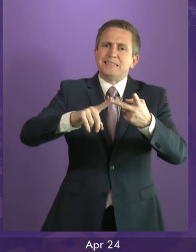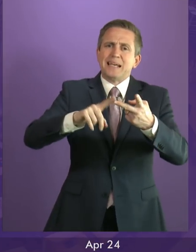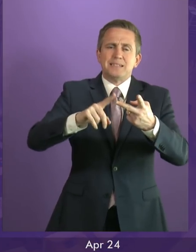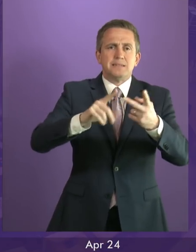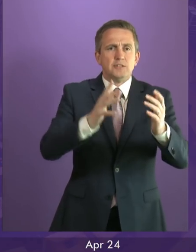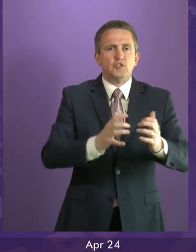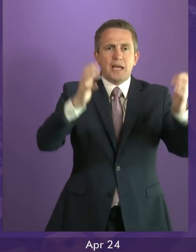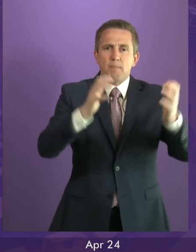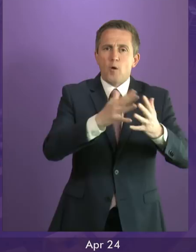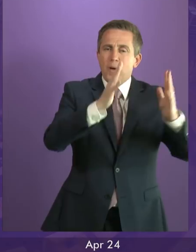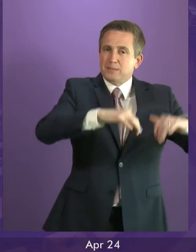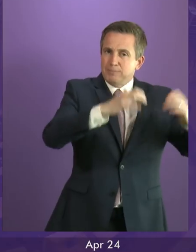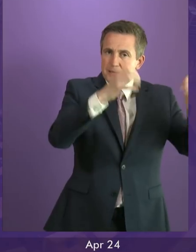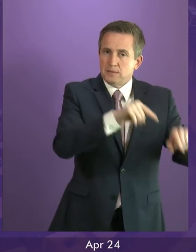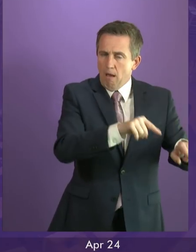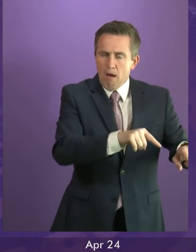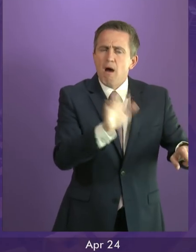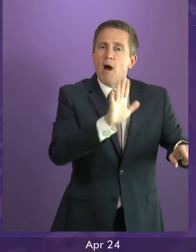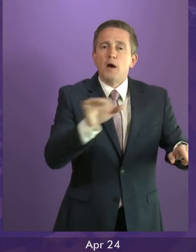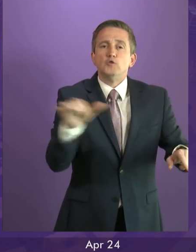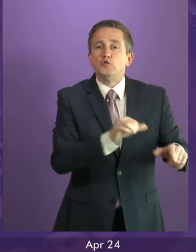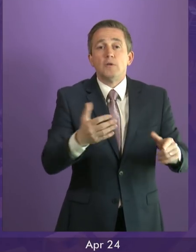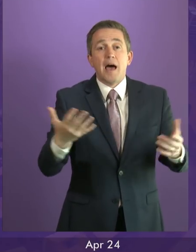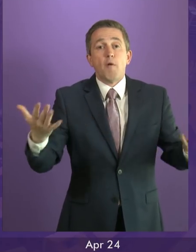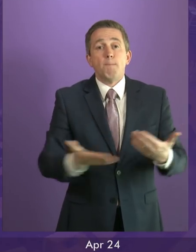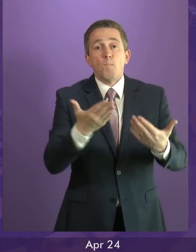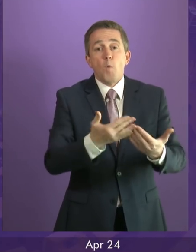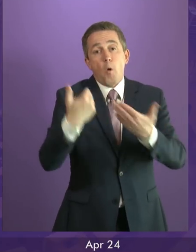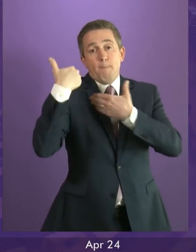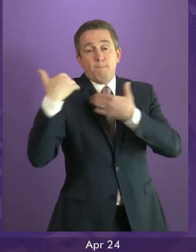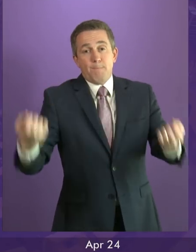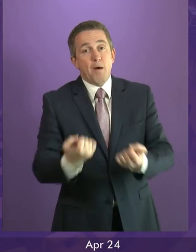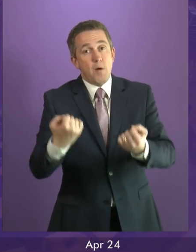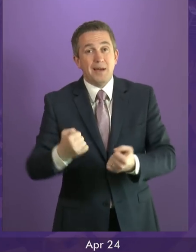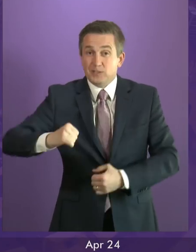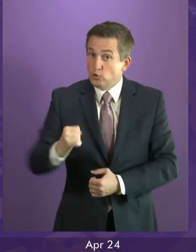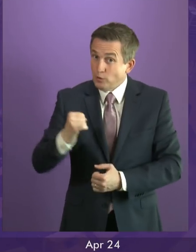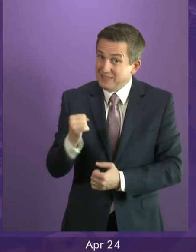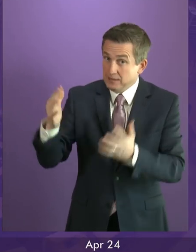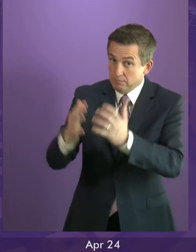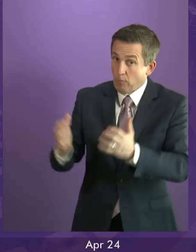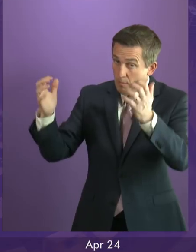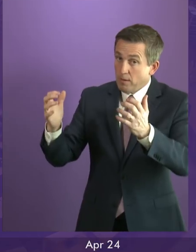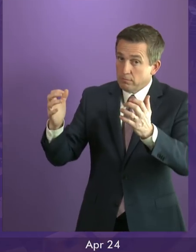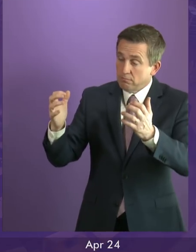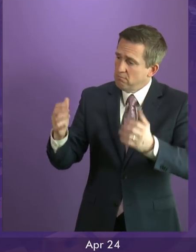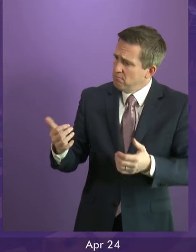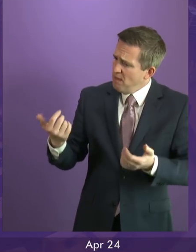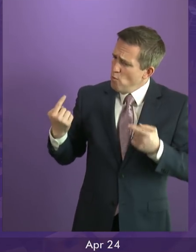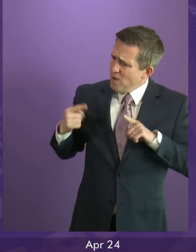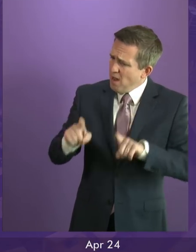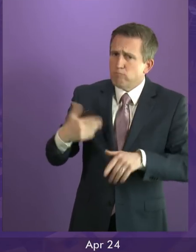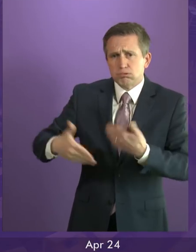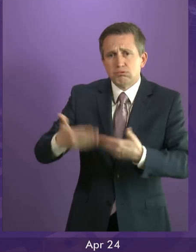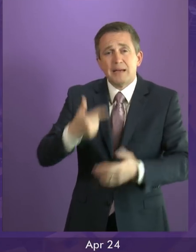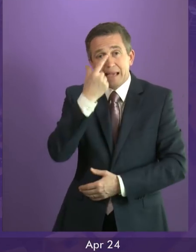Westminster is the answer. think the answer is to bring powers to this chamber here in Scotland. But that's fine, we have different views. But